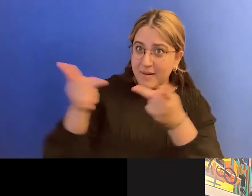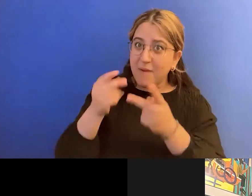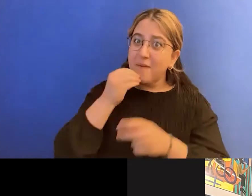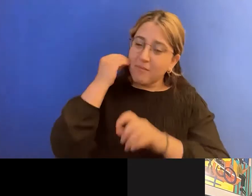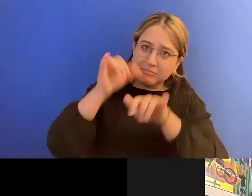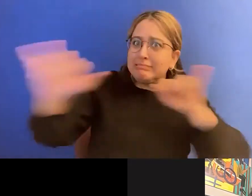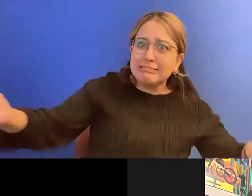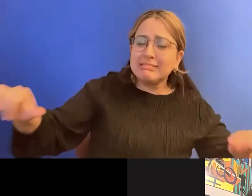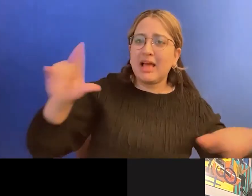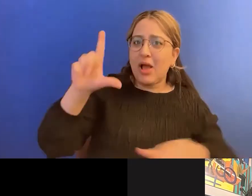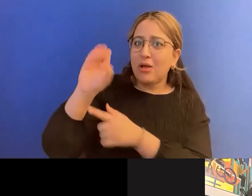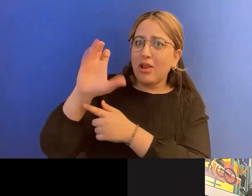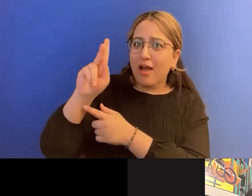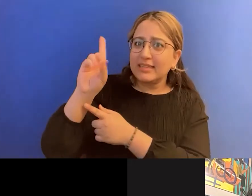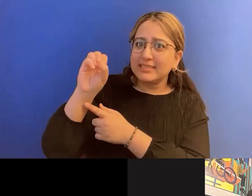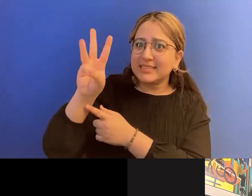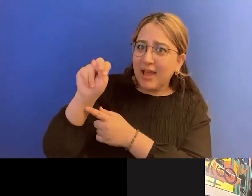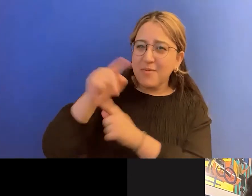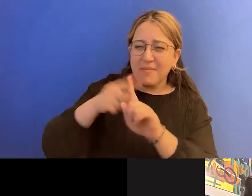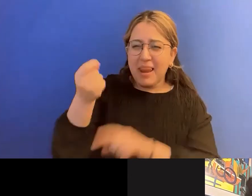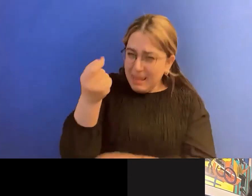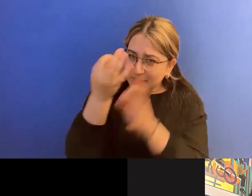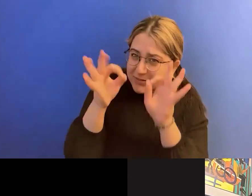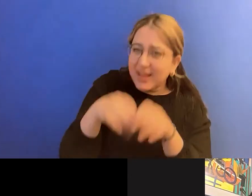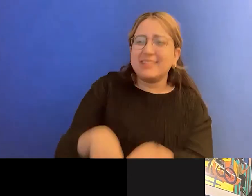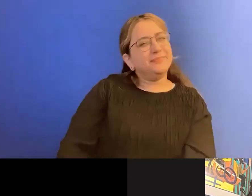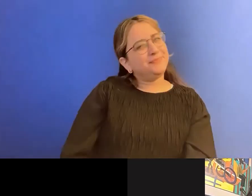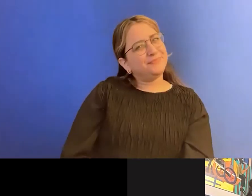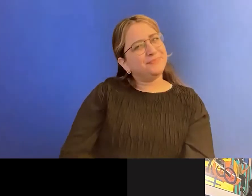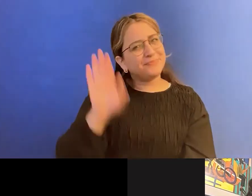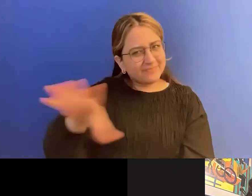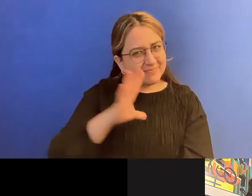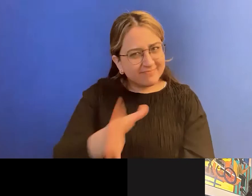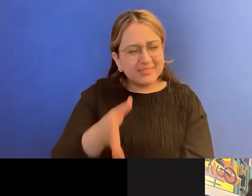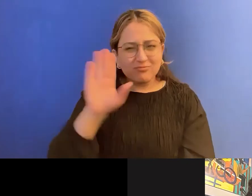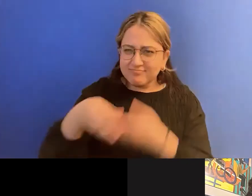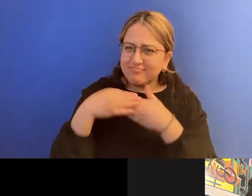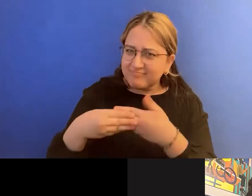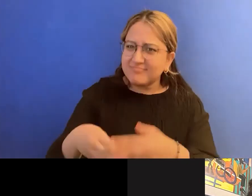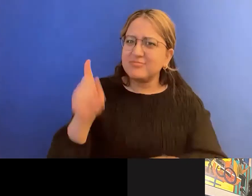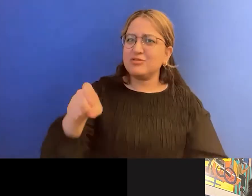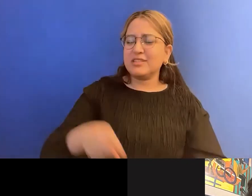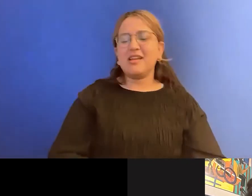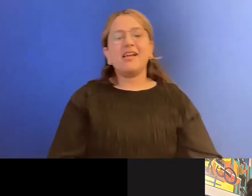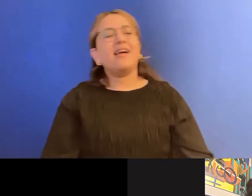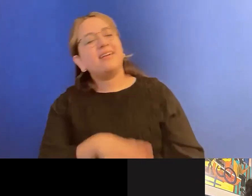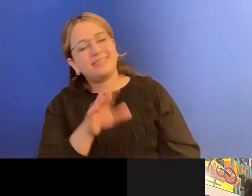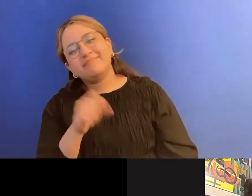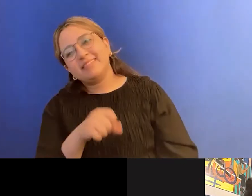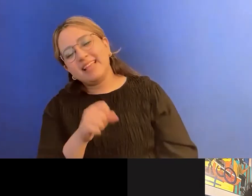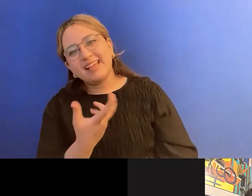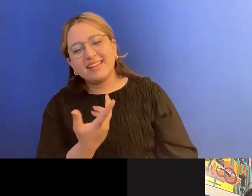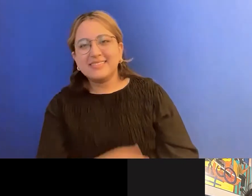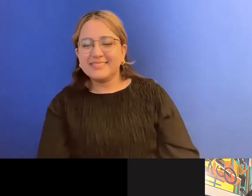I think we can give you some, some leeway for that. Yeah. Yeah. But aside from that,